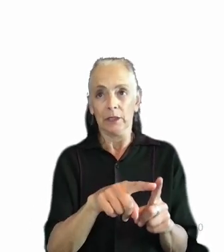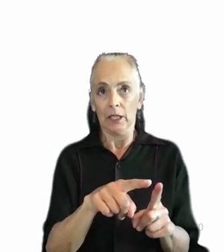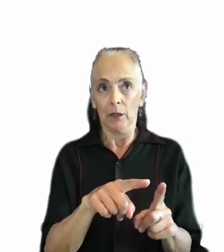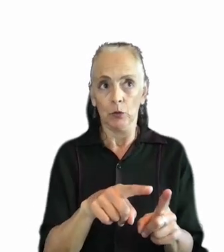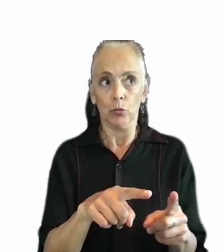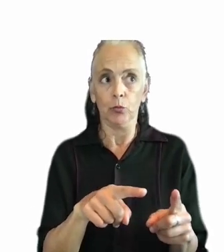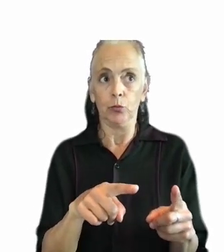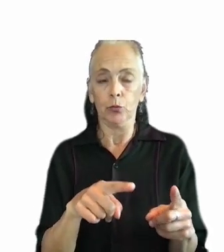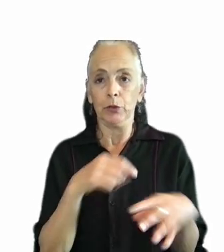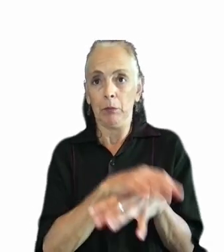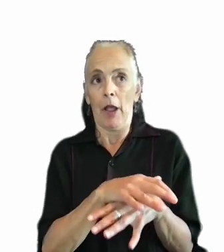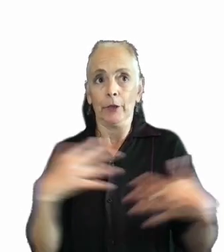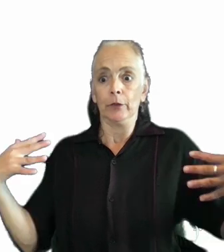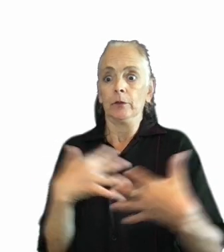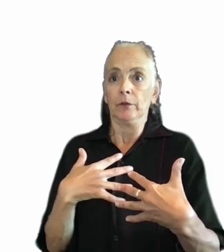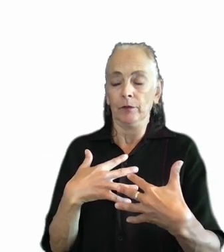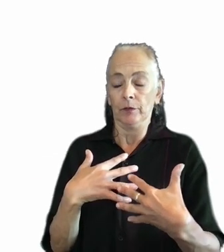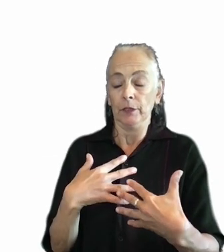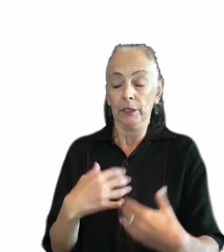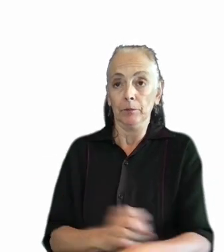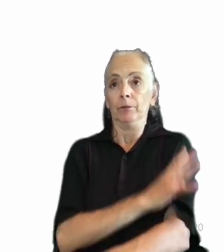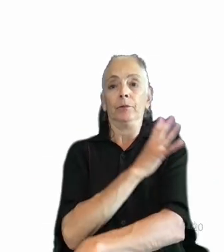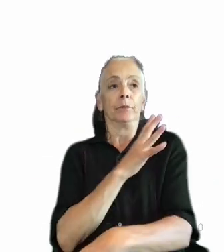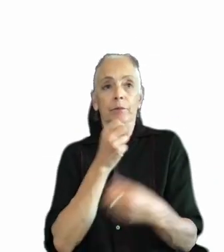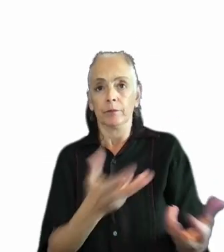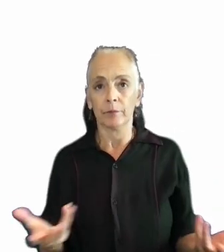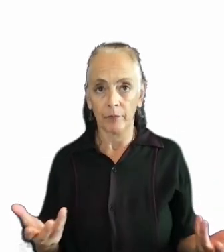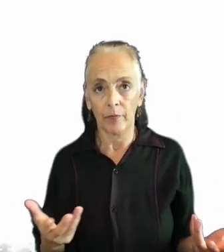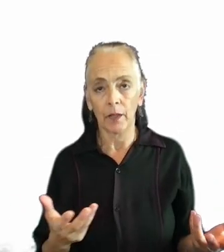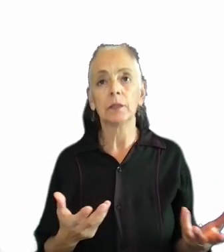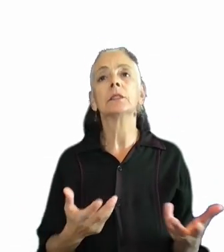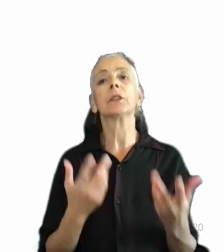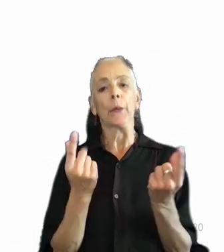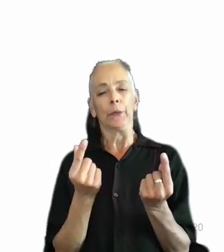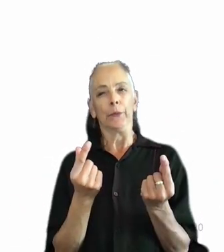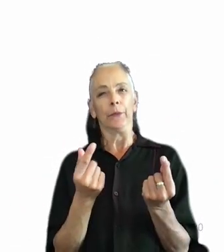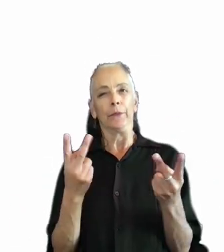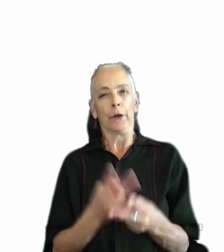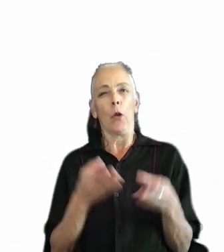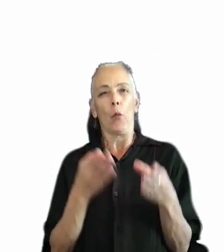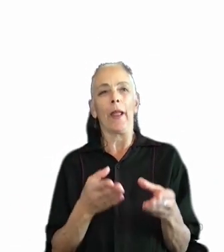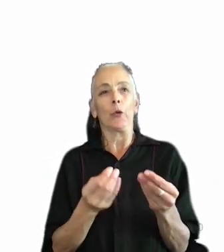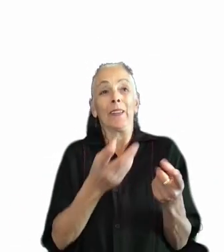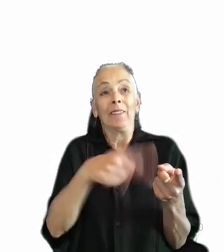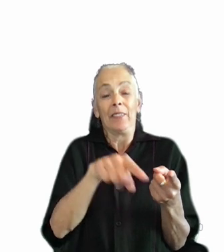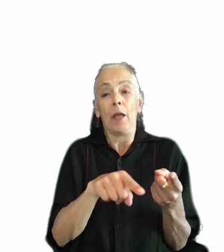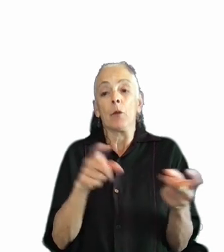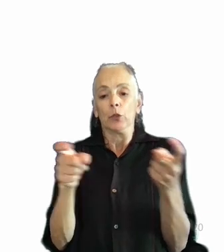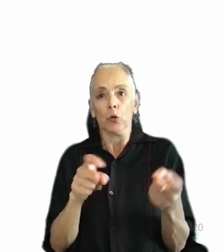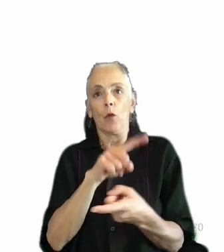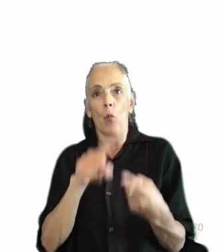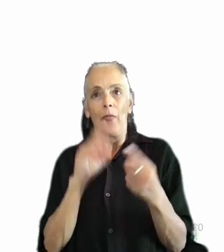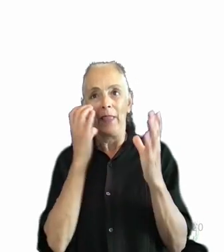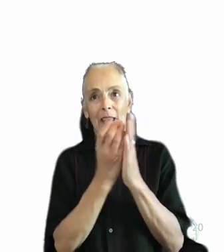triggers in a way that would be harmful to them. So one of the things they did is they devised a way of giving participants control of when the images would be